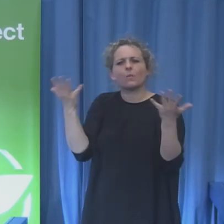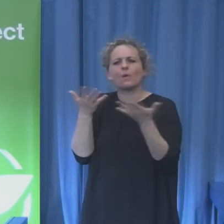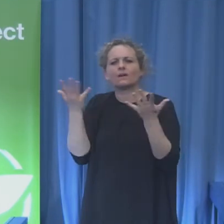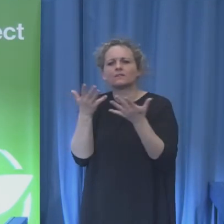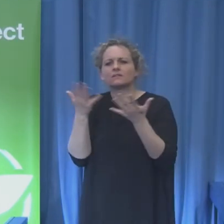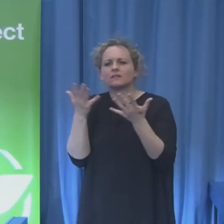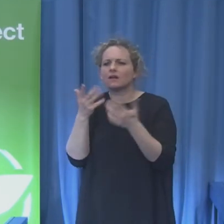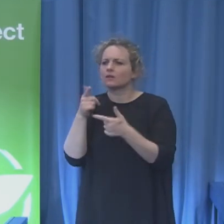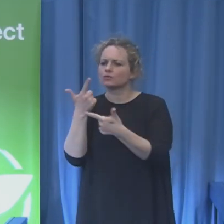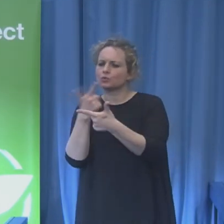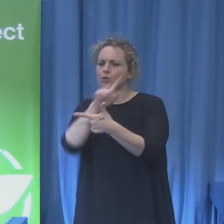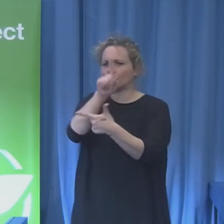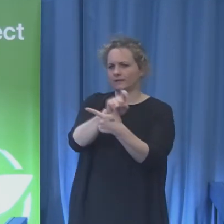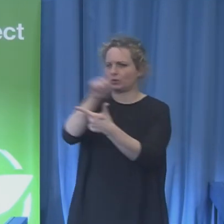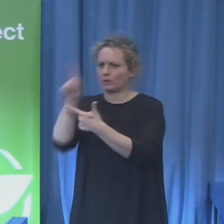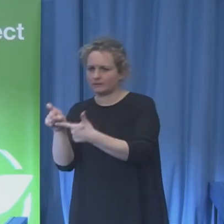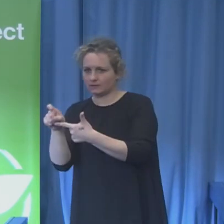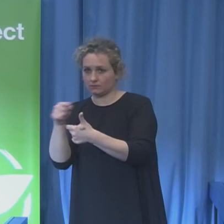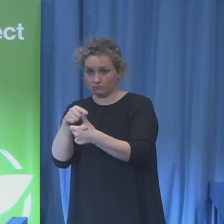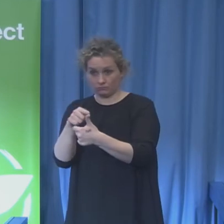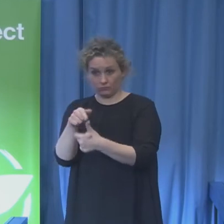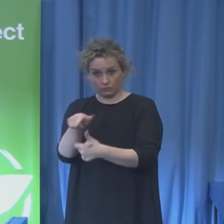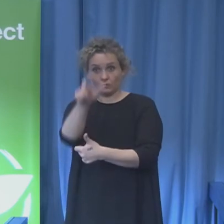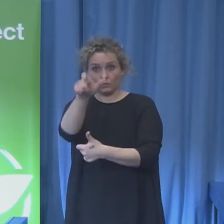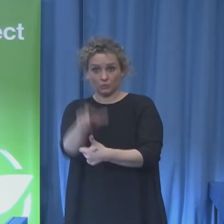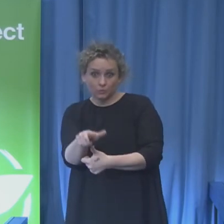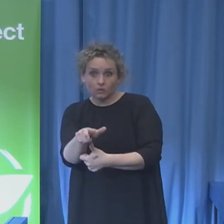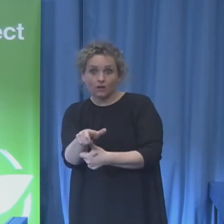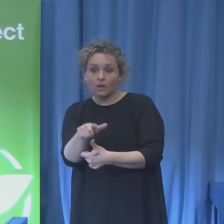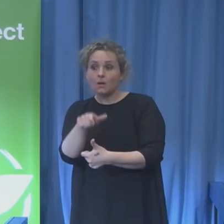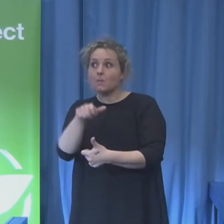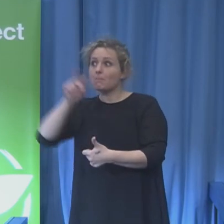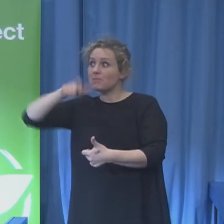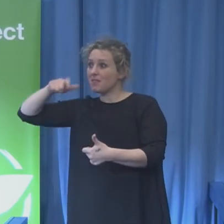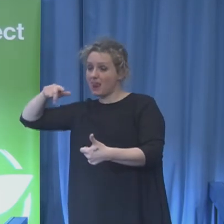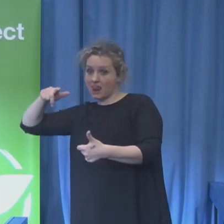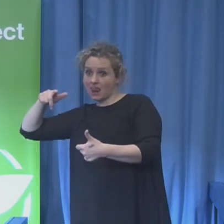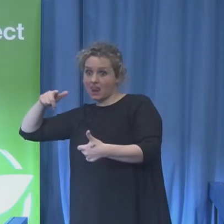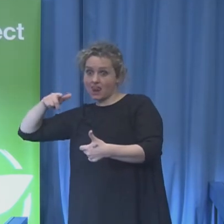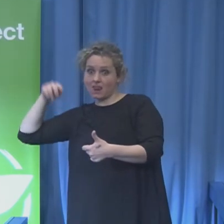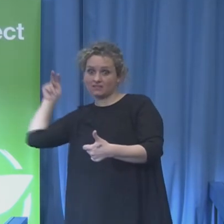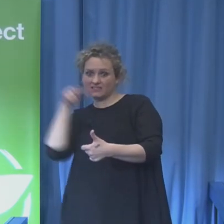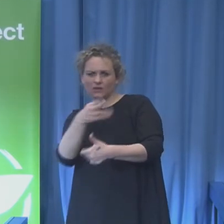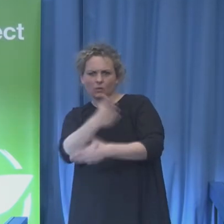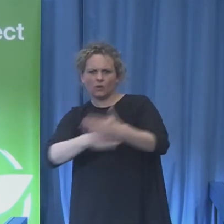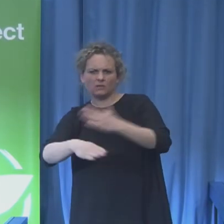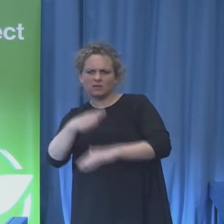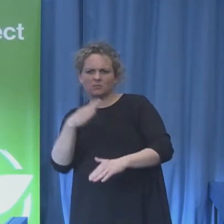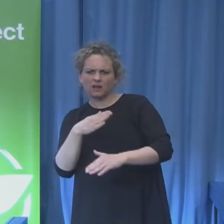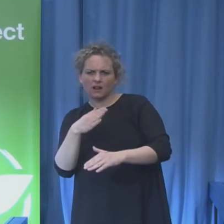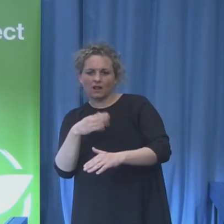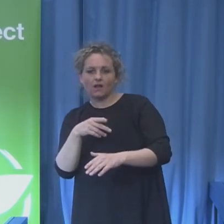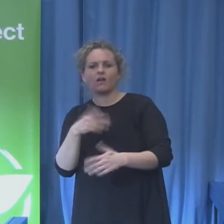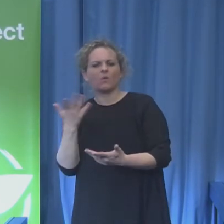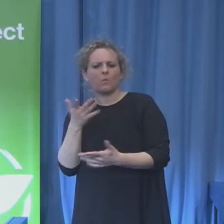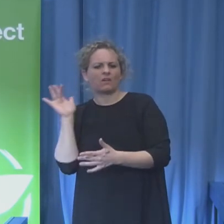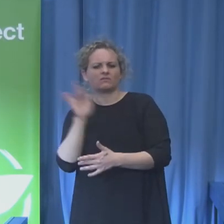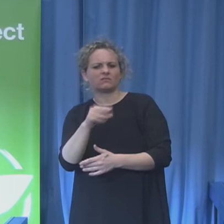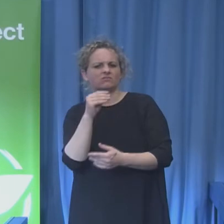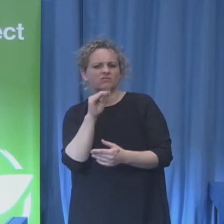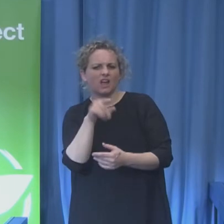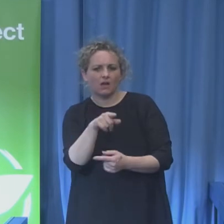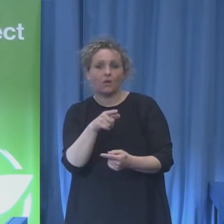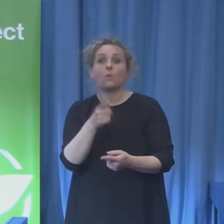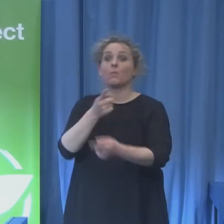do people have about you? And what do you want people to think about you? And I just grasped